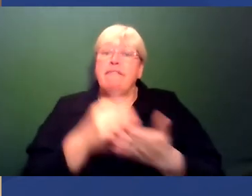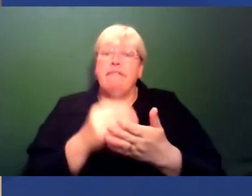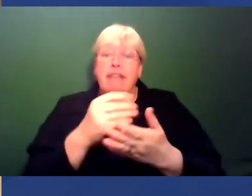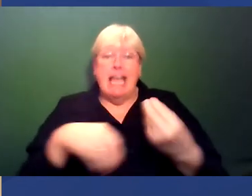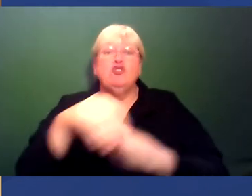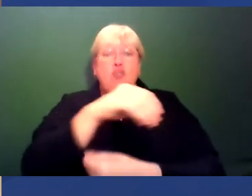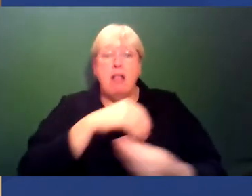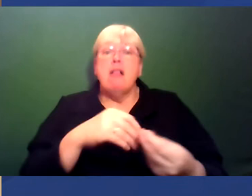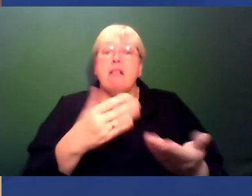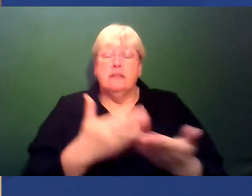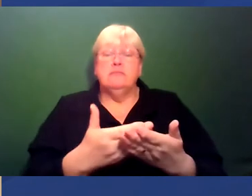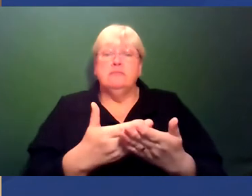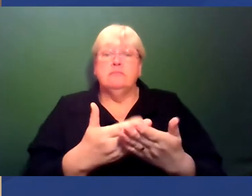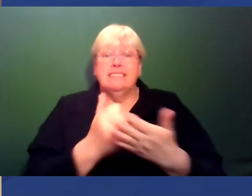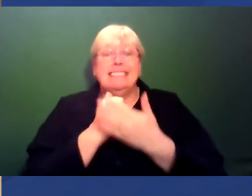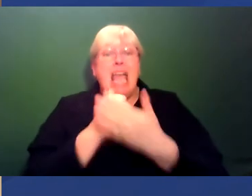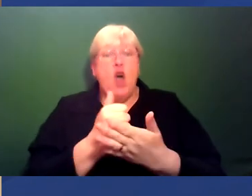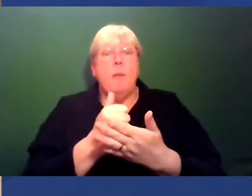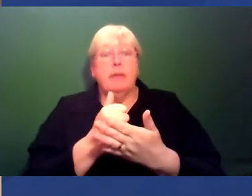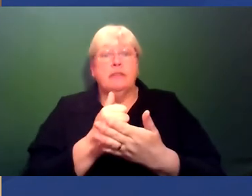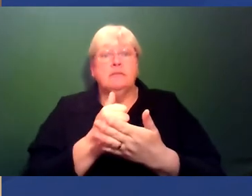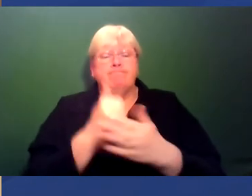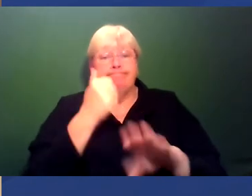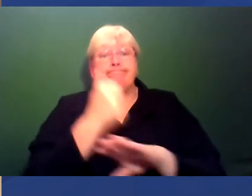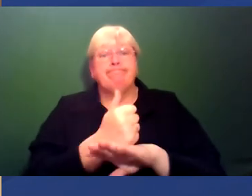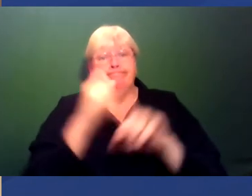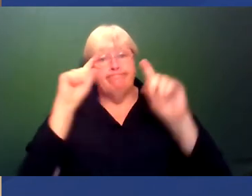of the institutions they find themselves in and just more generally.